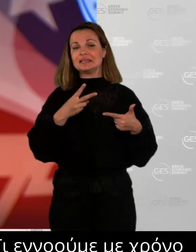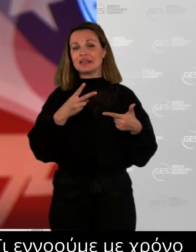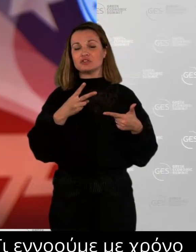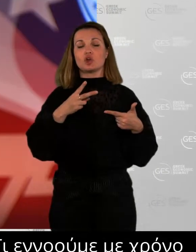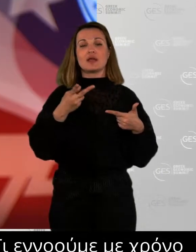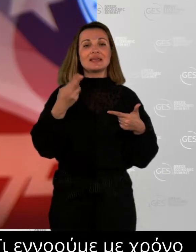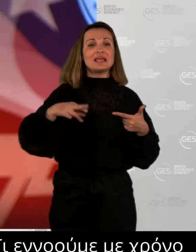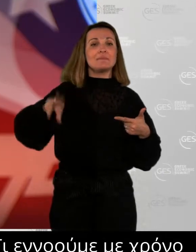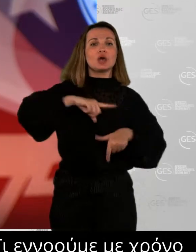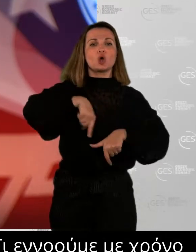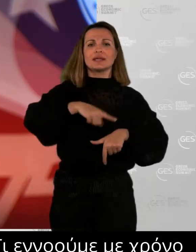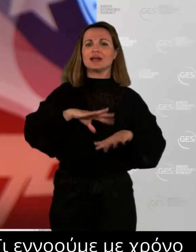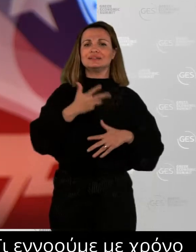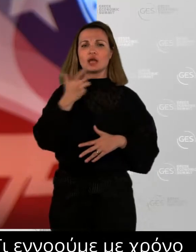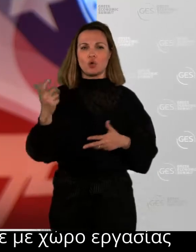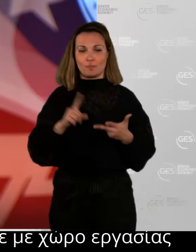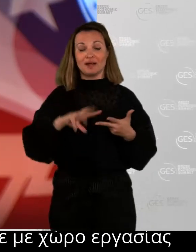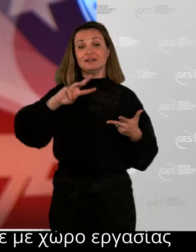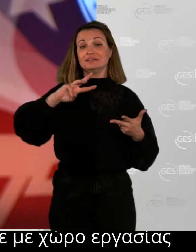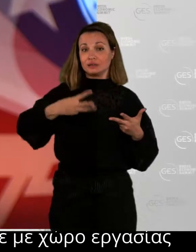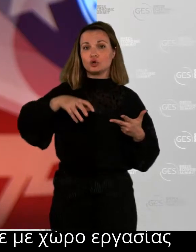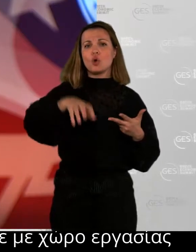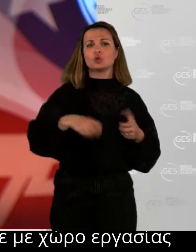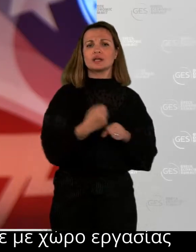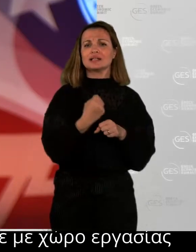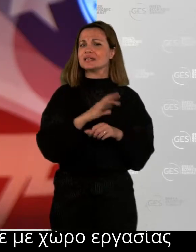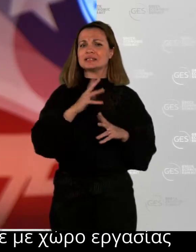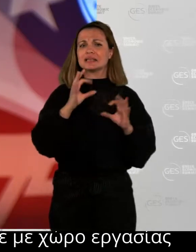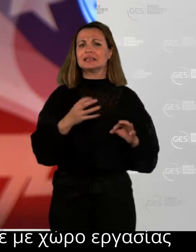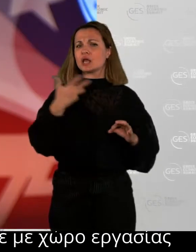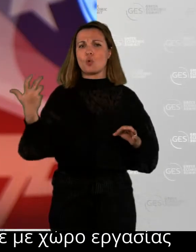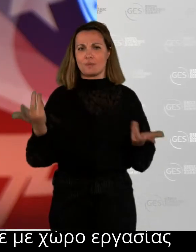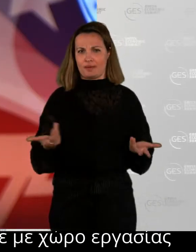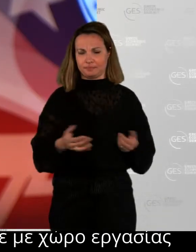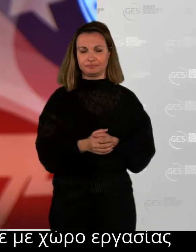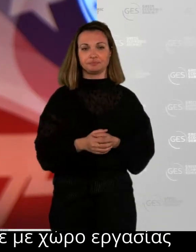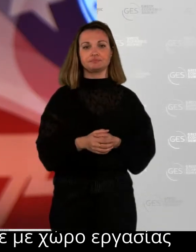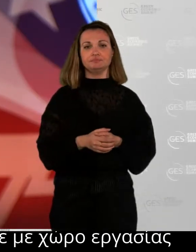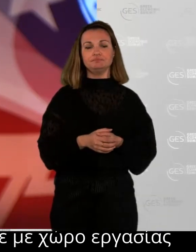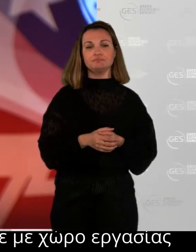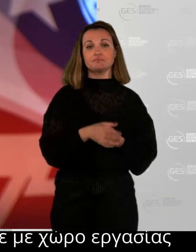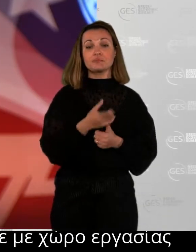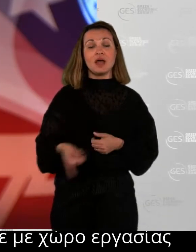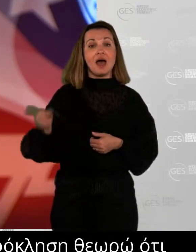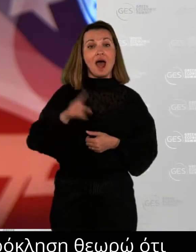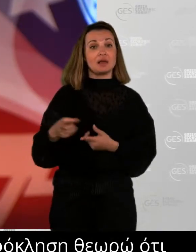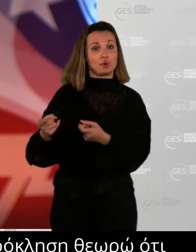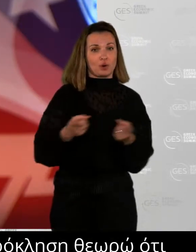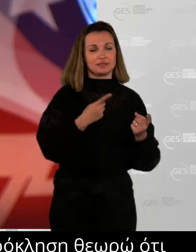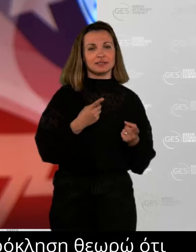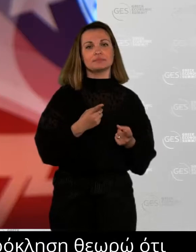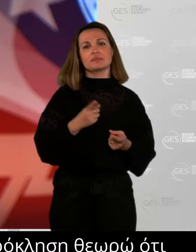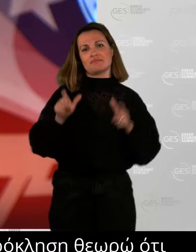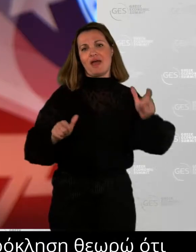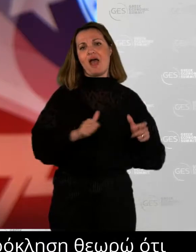second challenge I consider to be the role of the employers that should play in terms of what